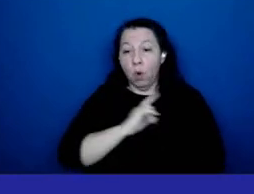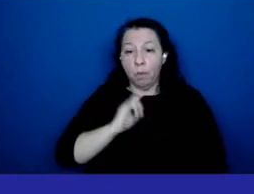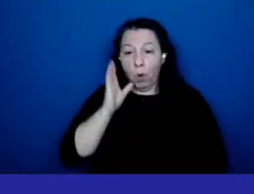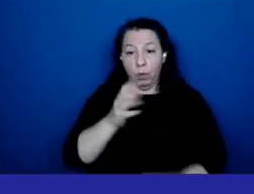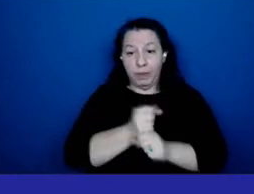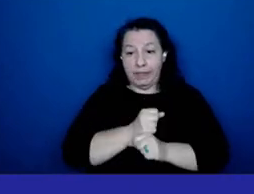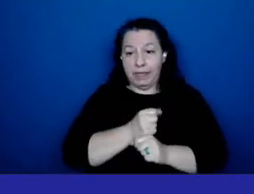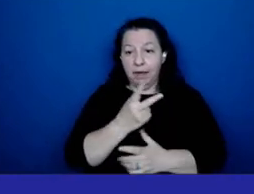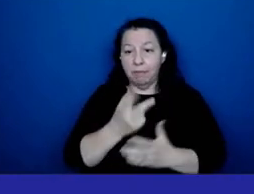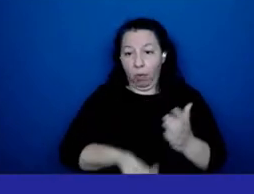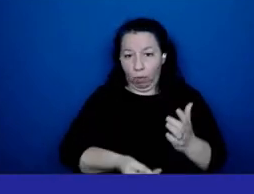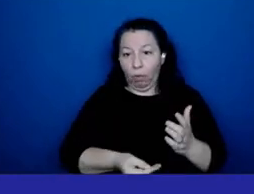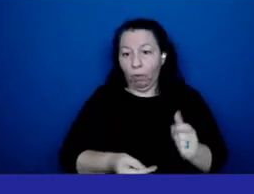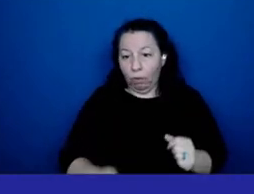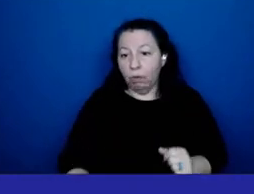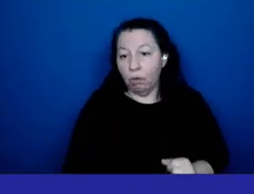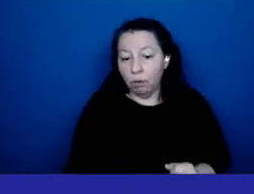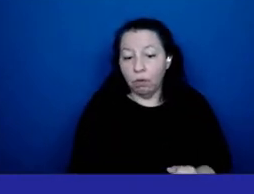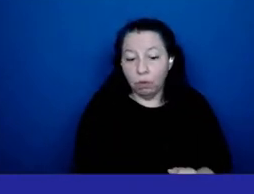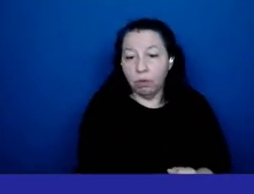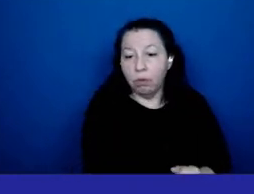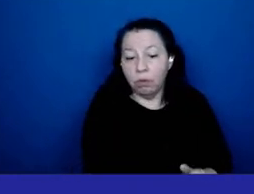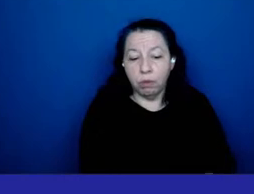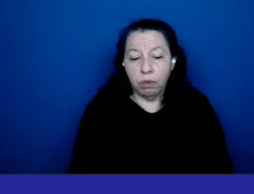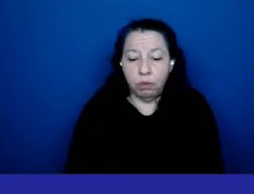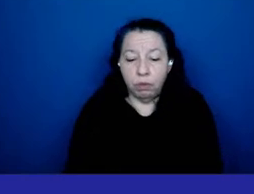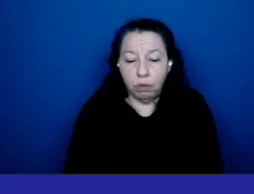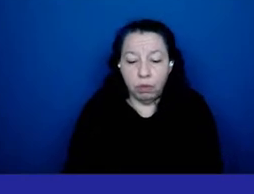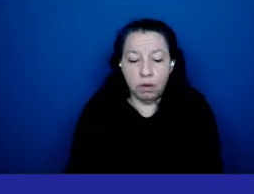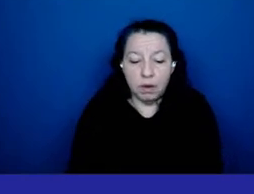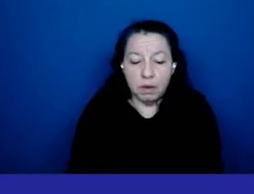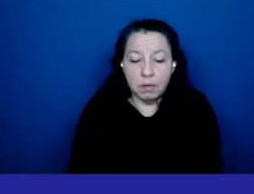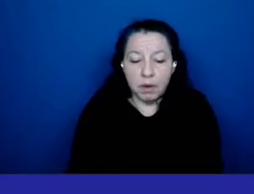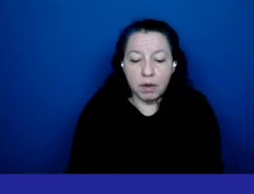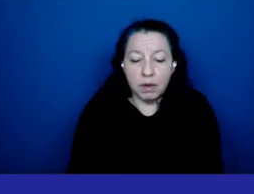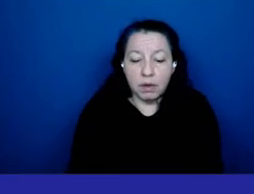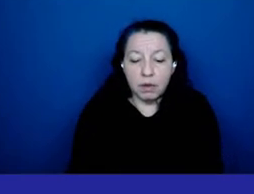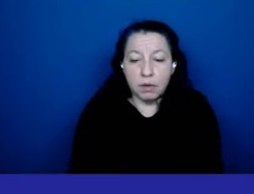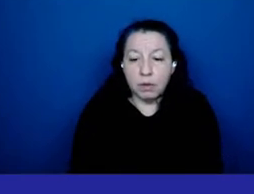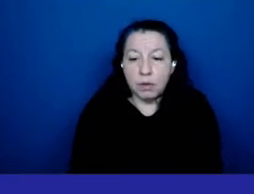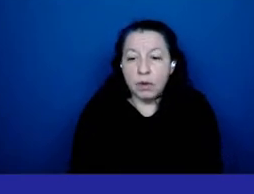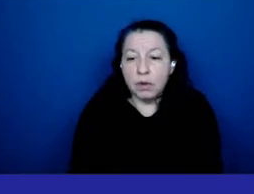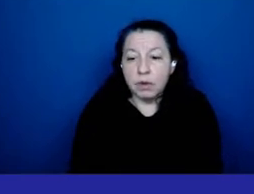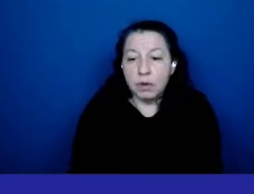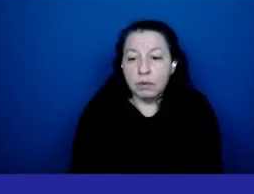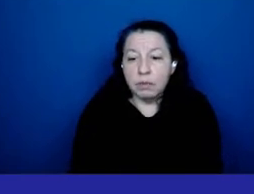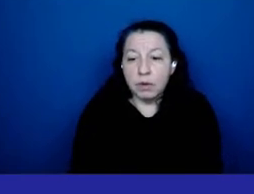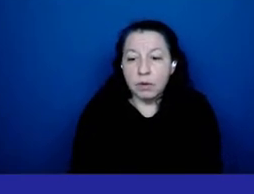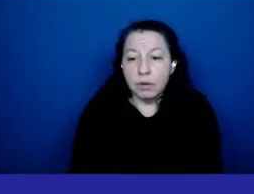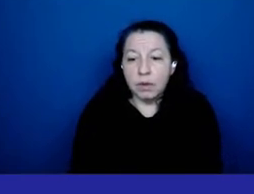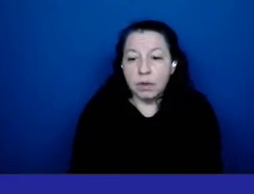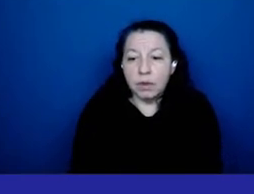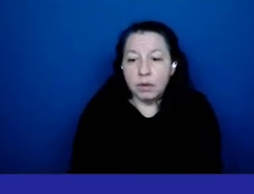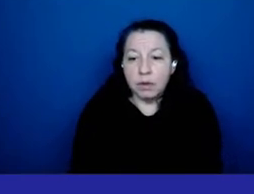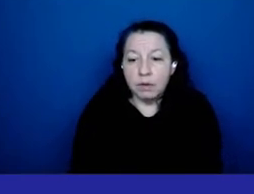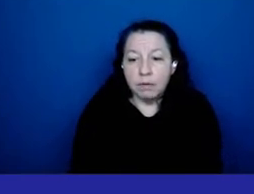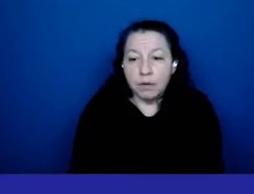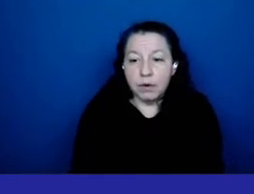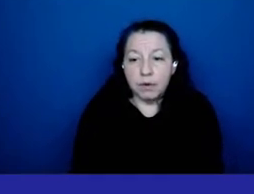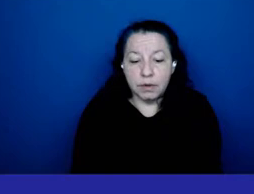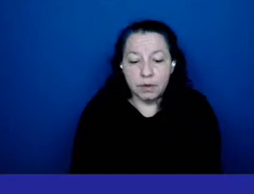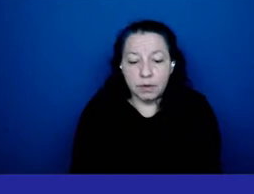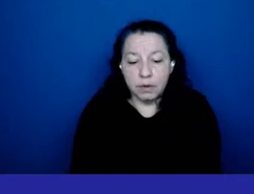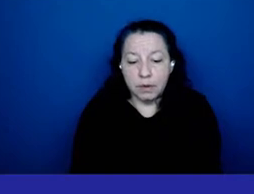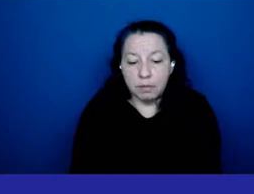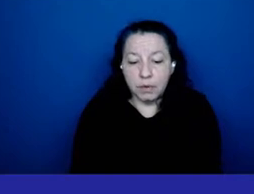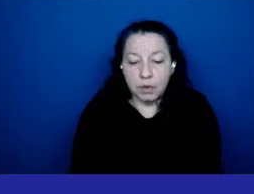um for their review um and so just understand that although we have we have wonderful board members here um